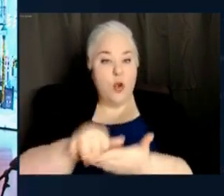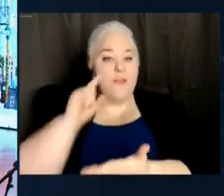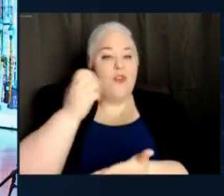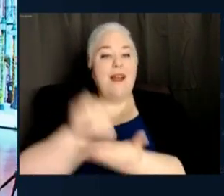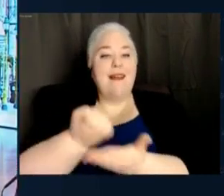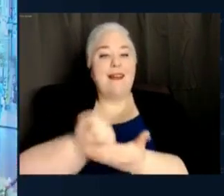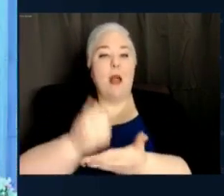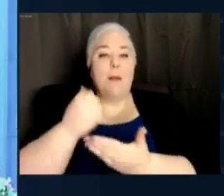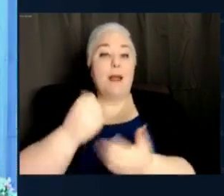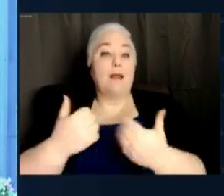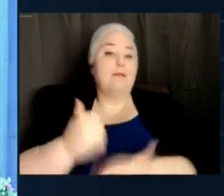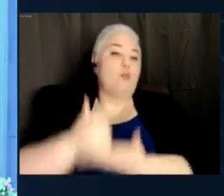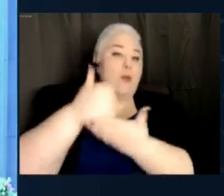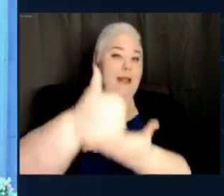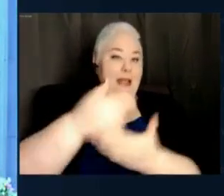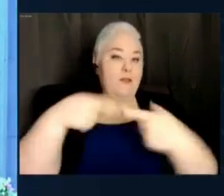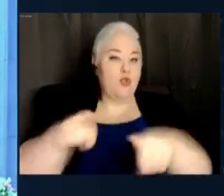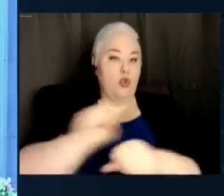in the face of COVID.